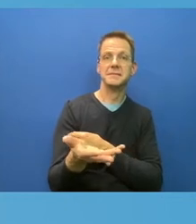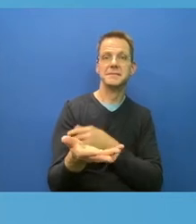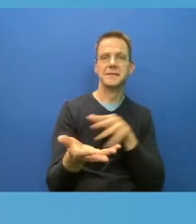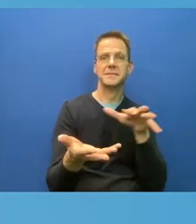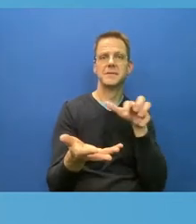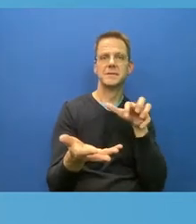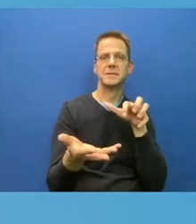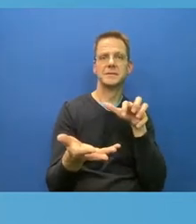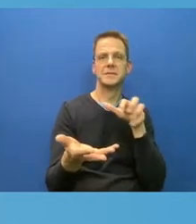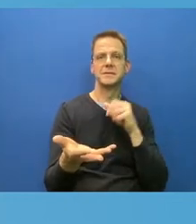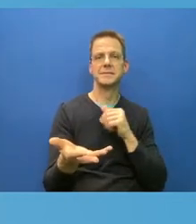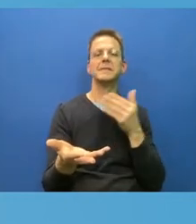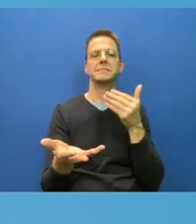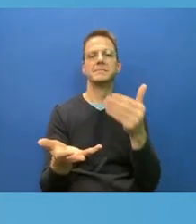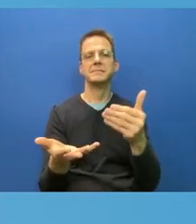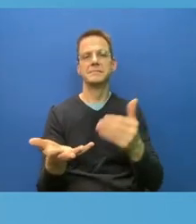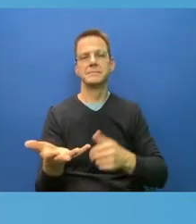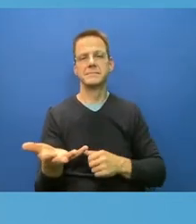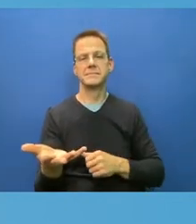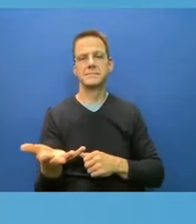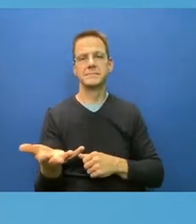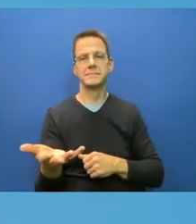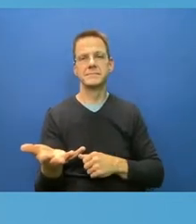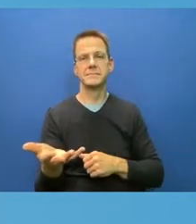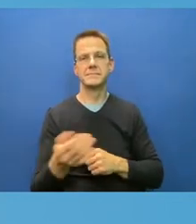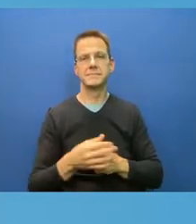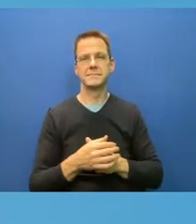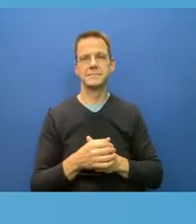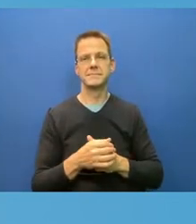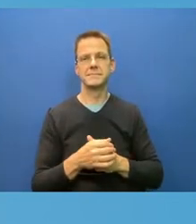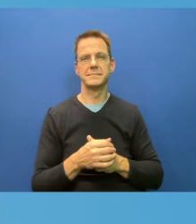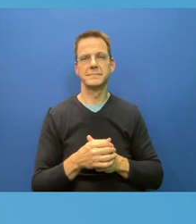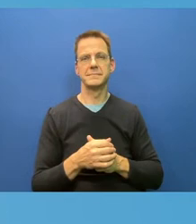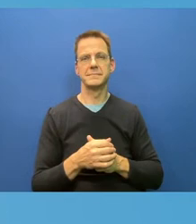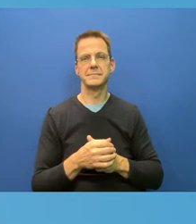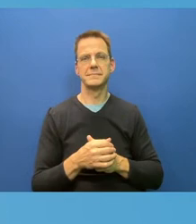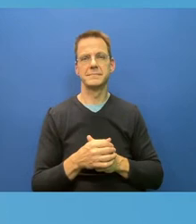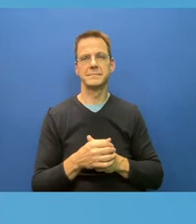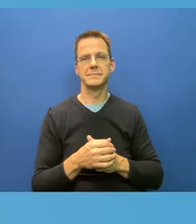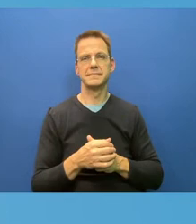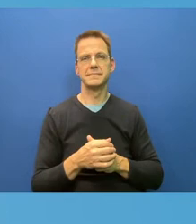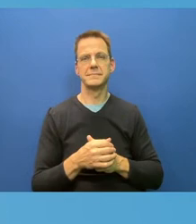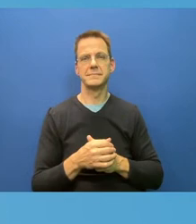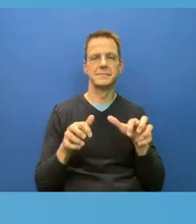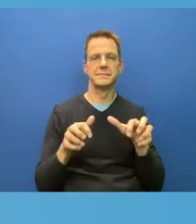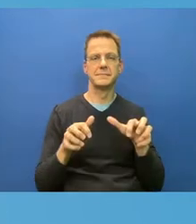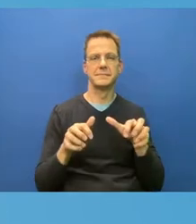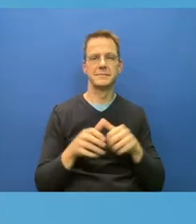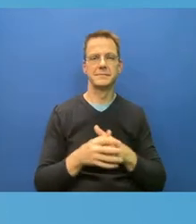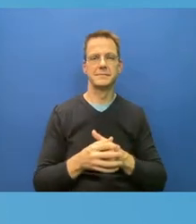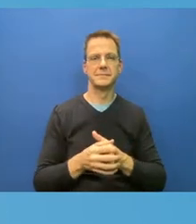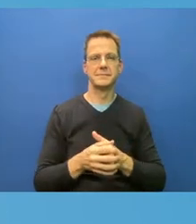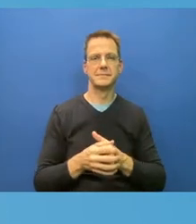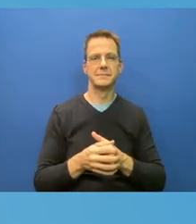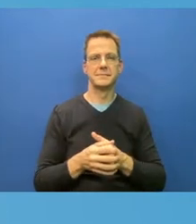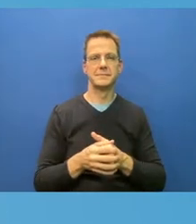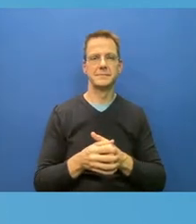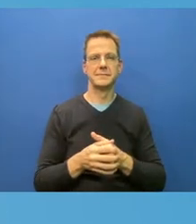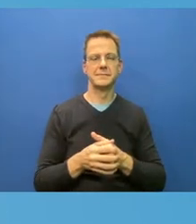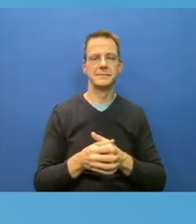are fully vaxxed, what can they do to prevent